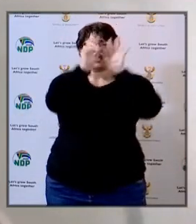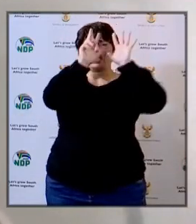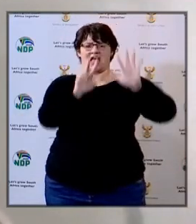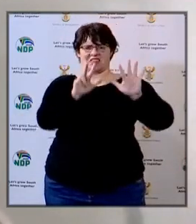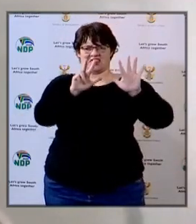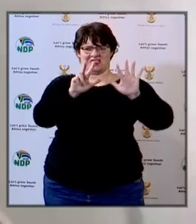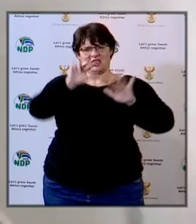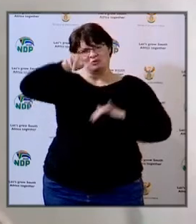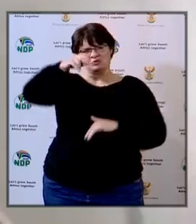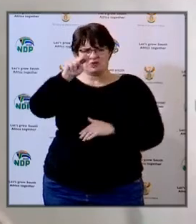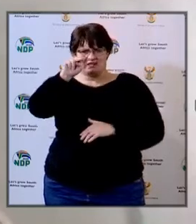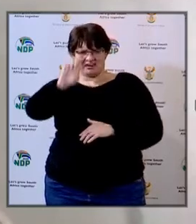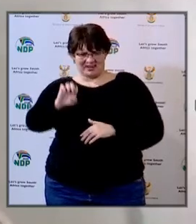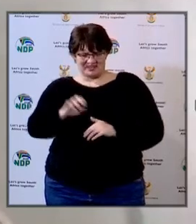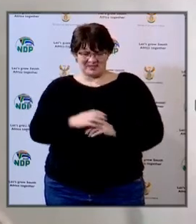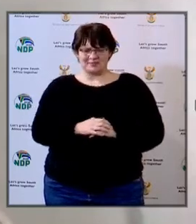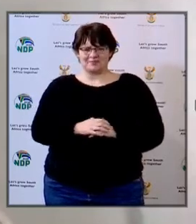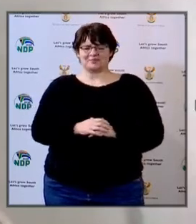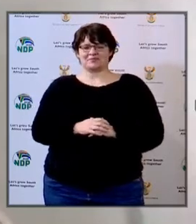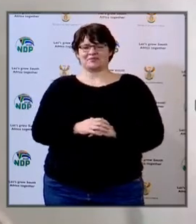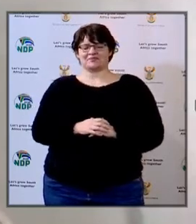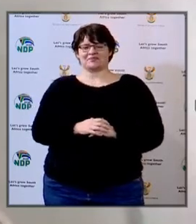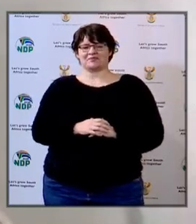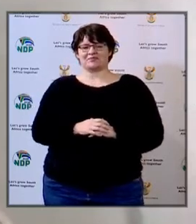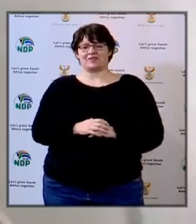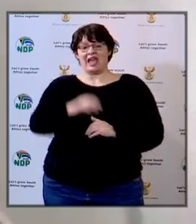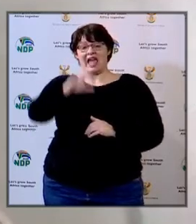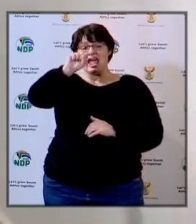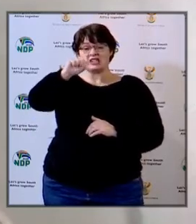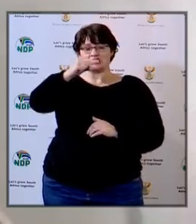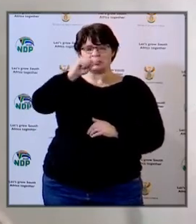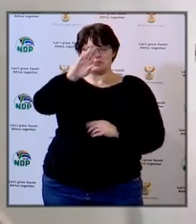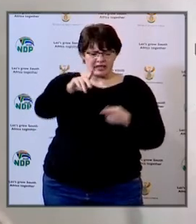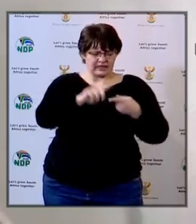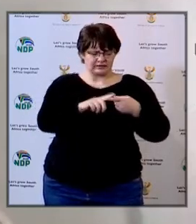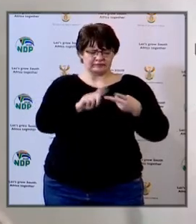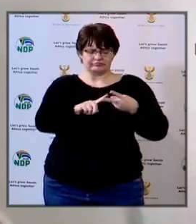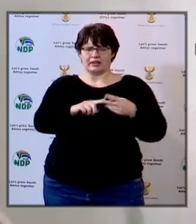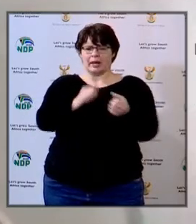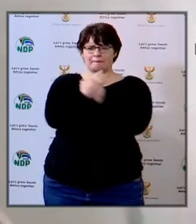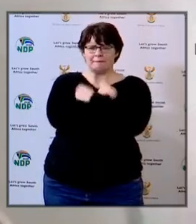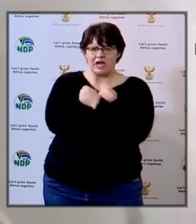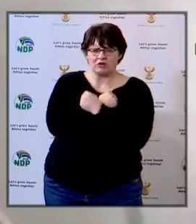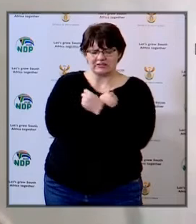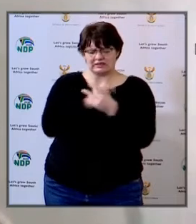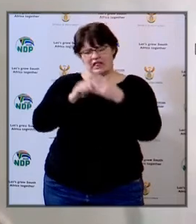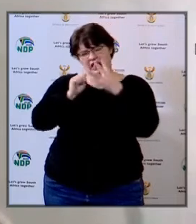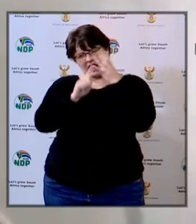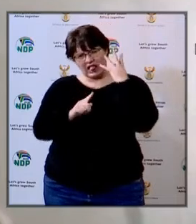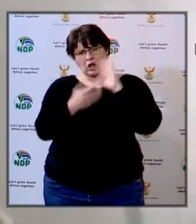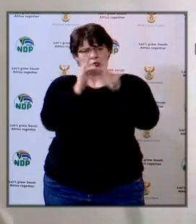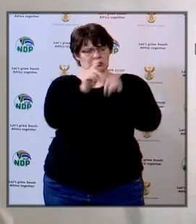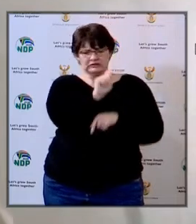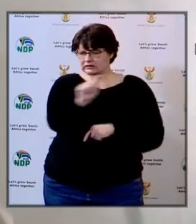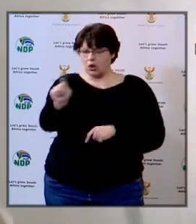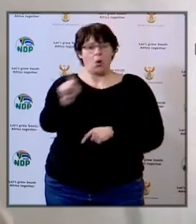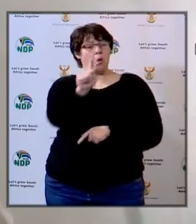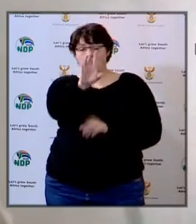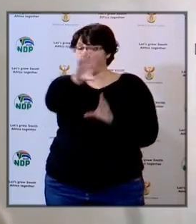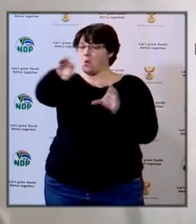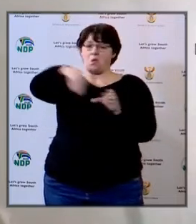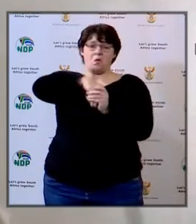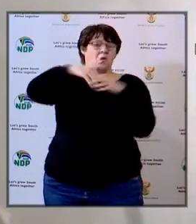and we must really thank the SGBs the parents in our communities because they